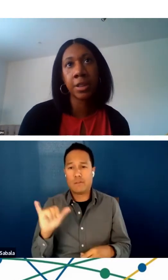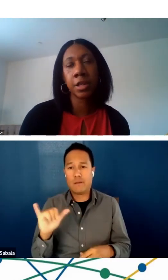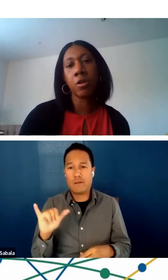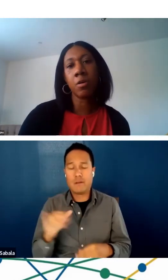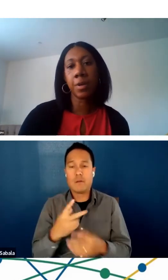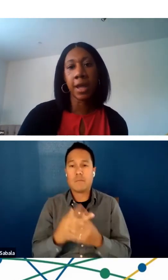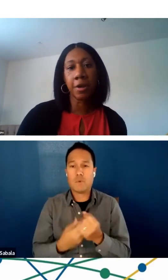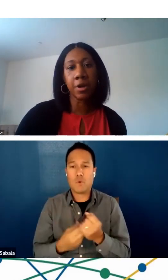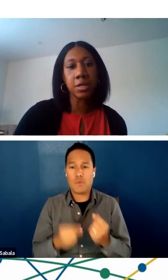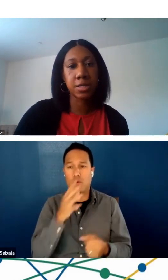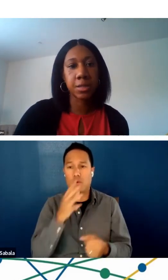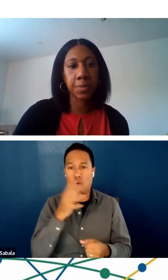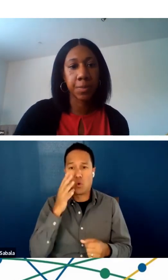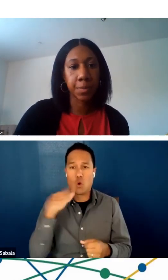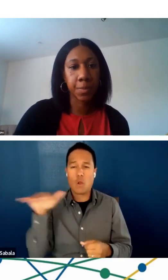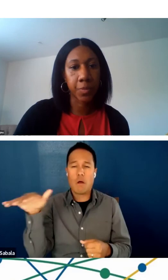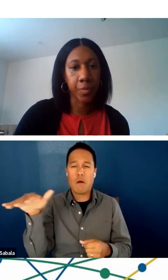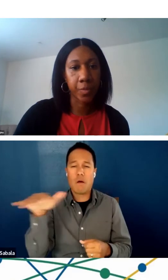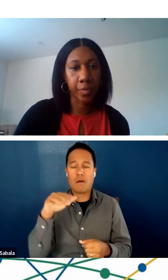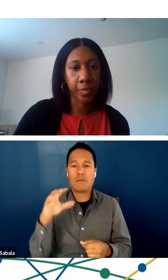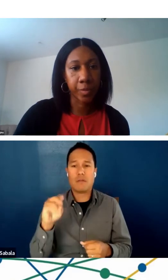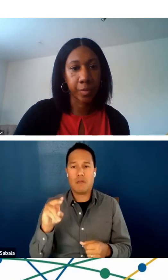rural and the urban areas.